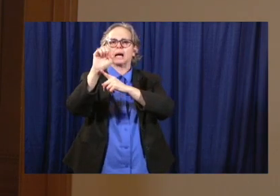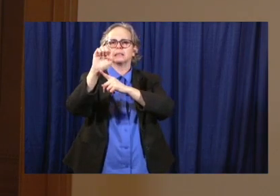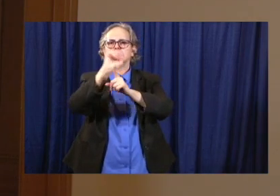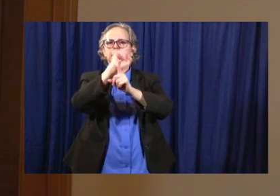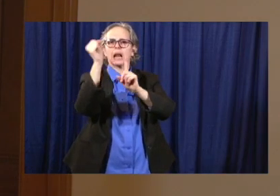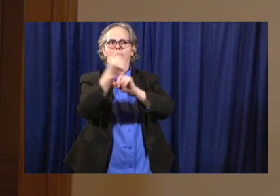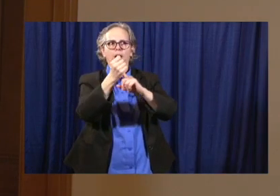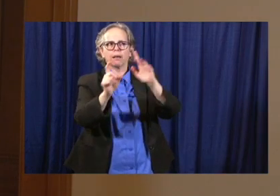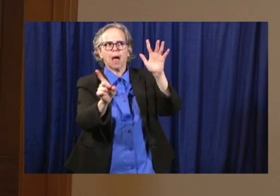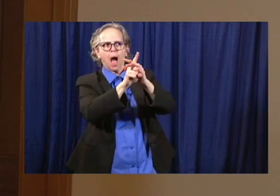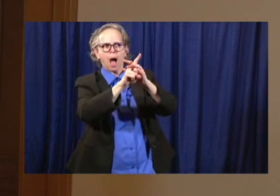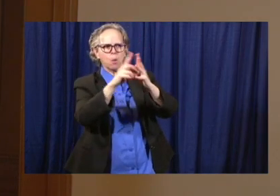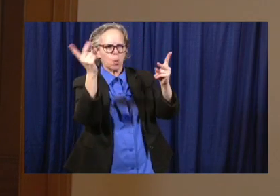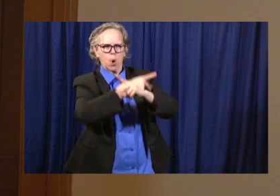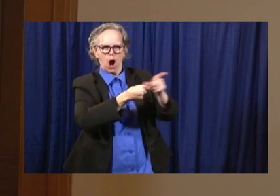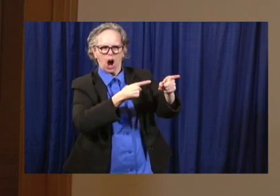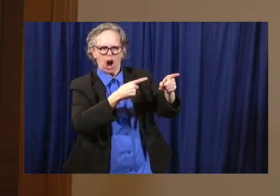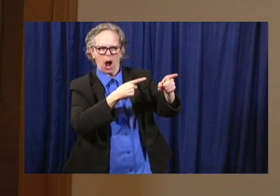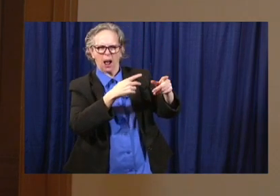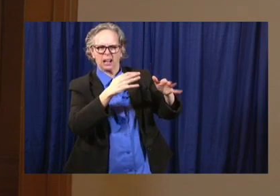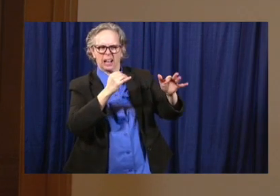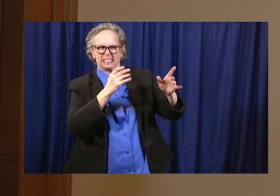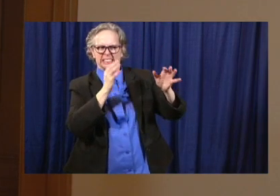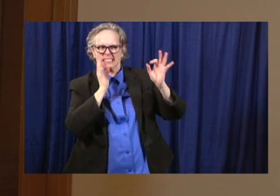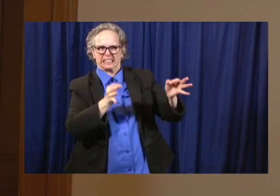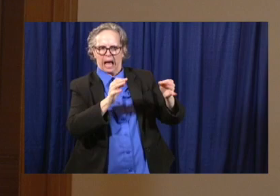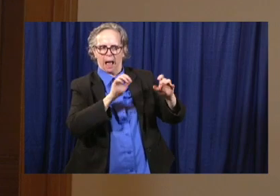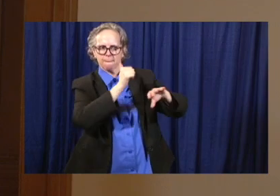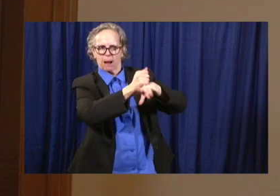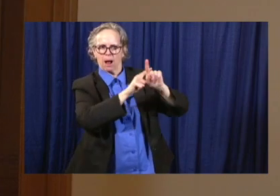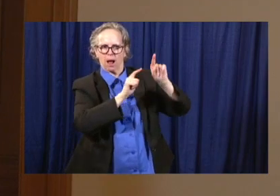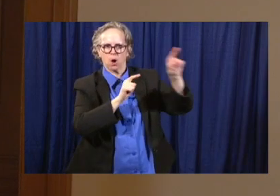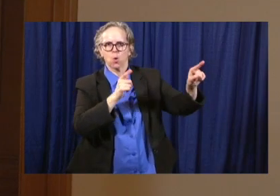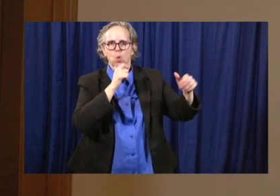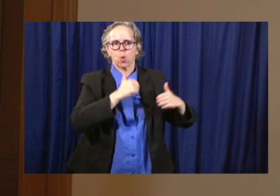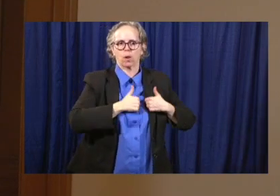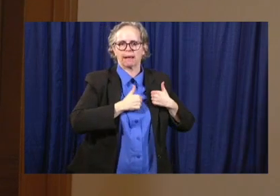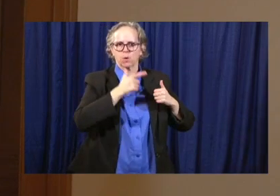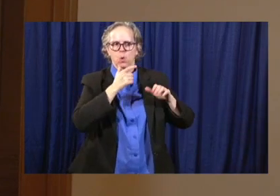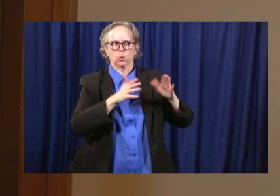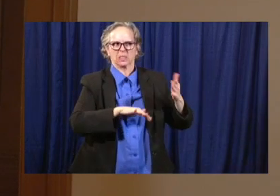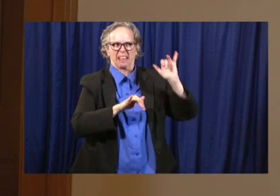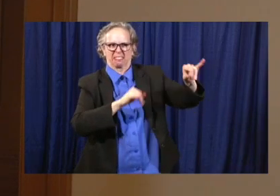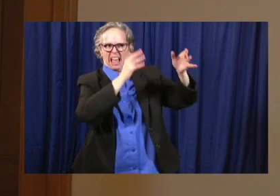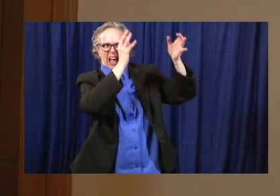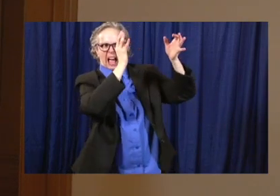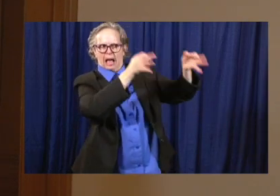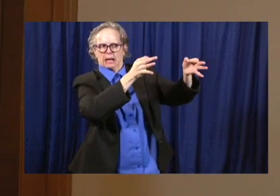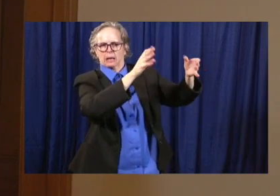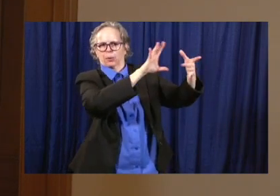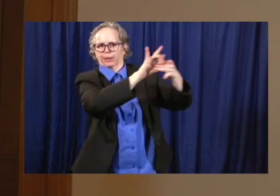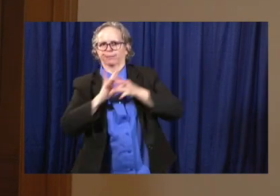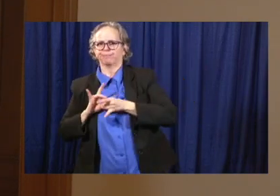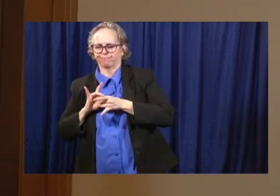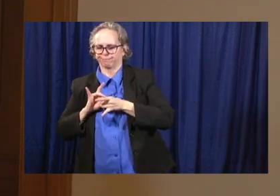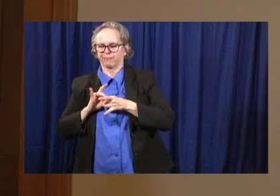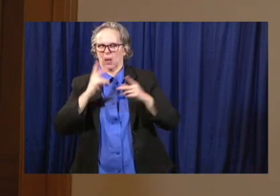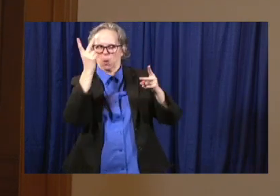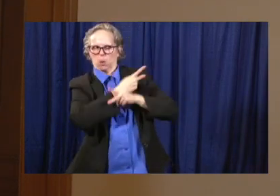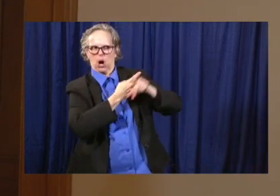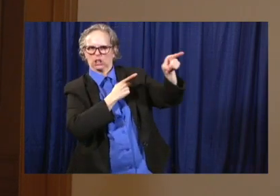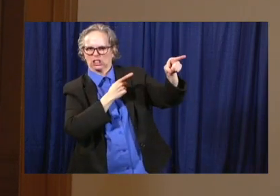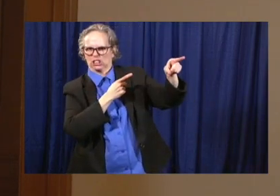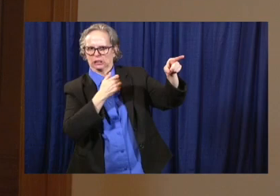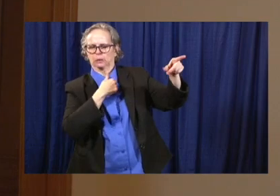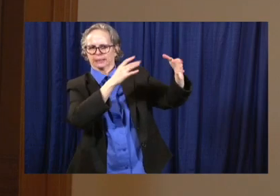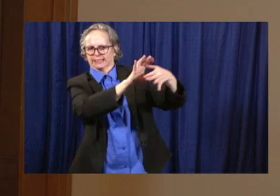really hard decisions about scarce resources we know we have large shortages of things like PPE and ventilators and we are doing everything